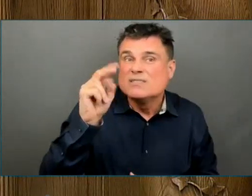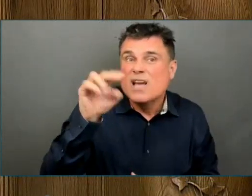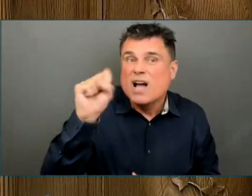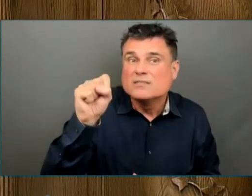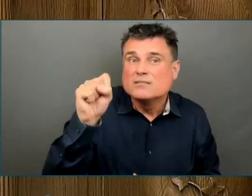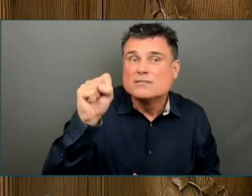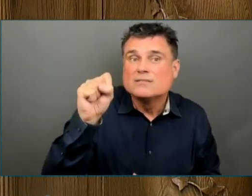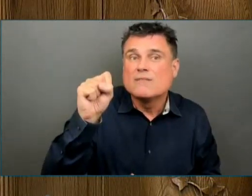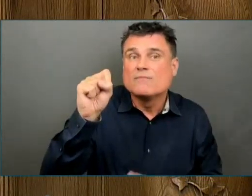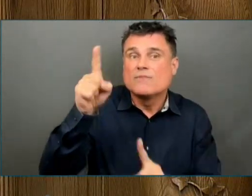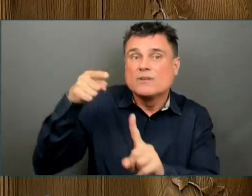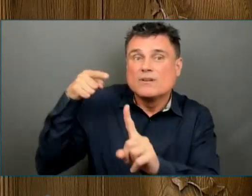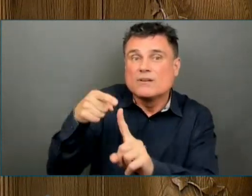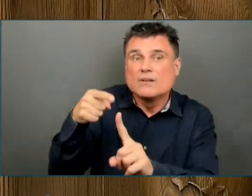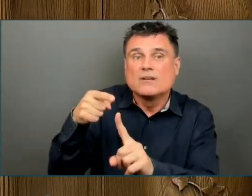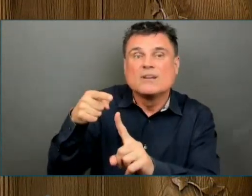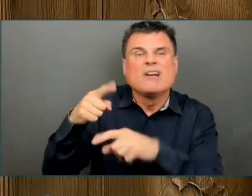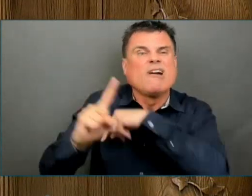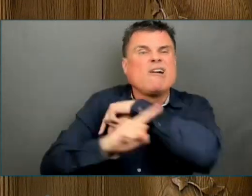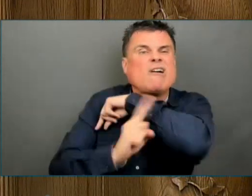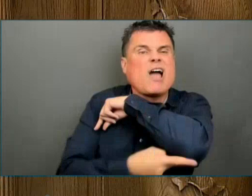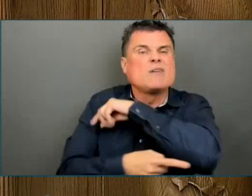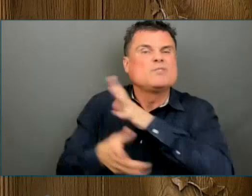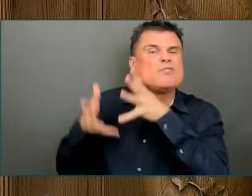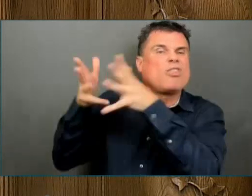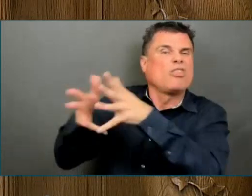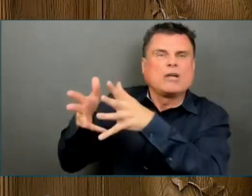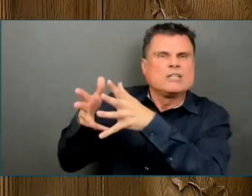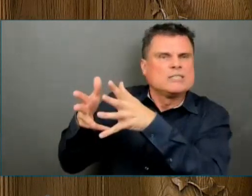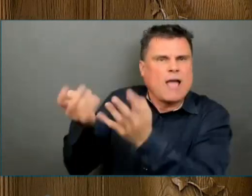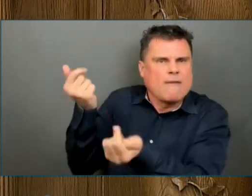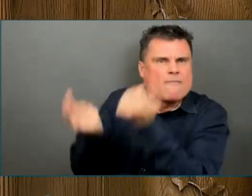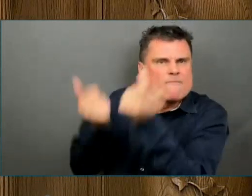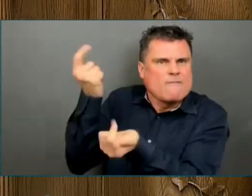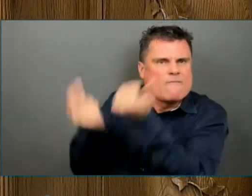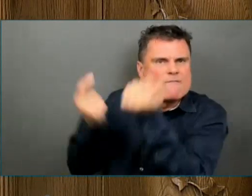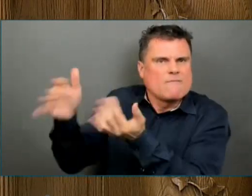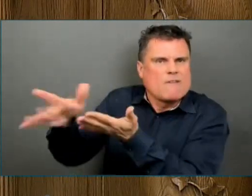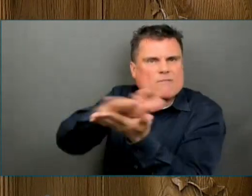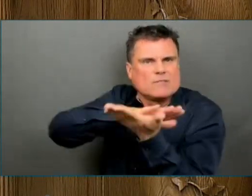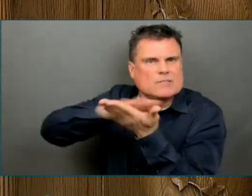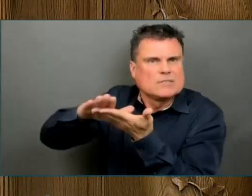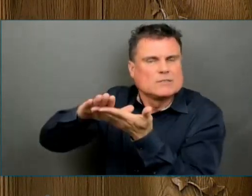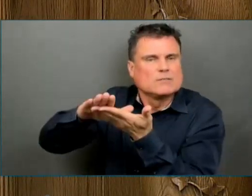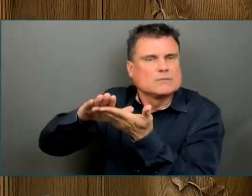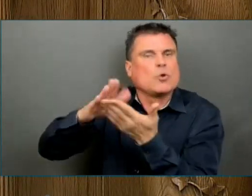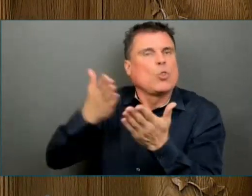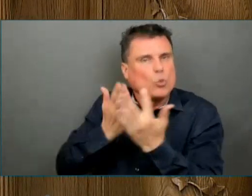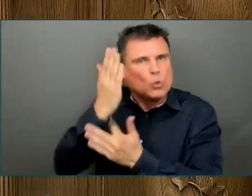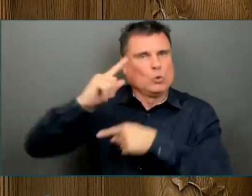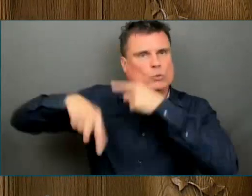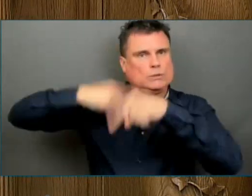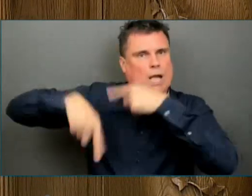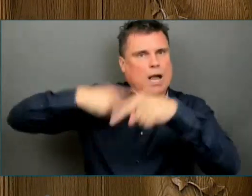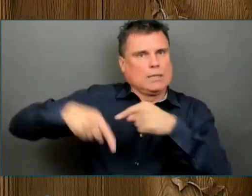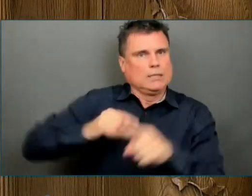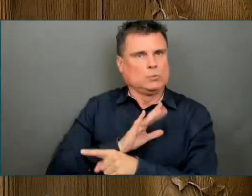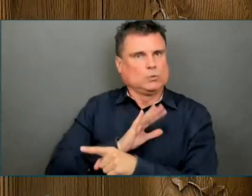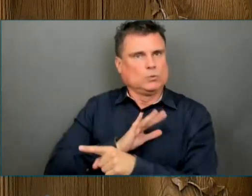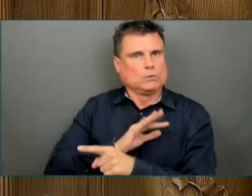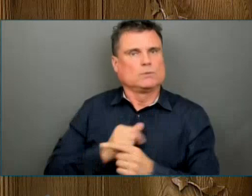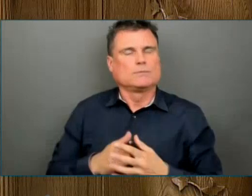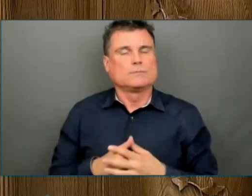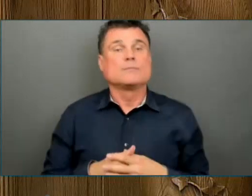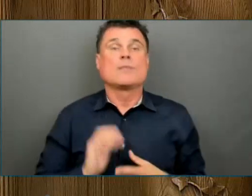a record 300 million trees last year. Our economic recovery must become an opportunity to accelerate